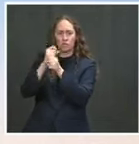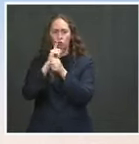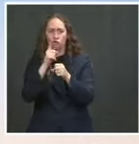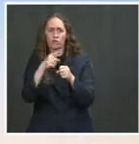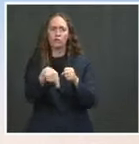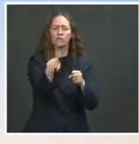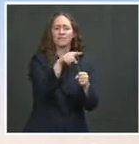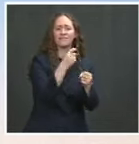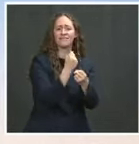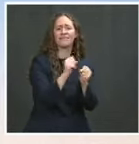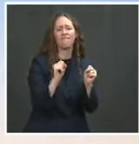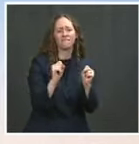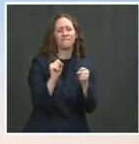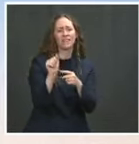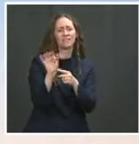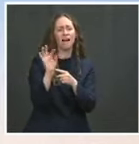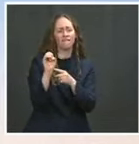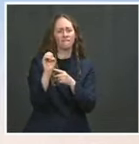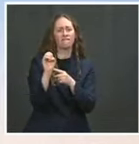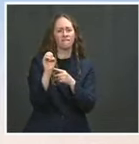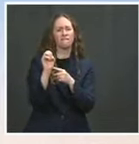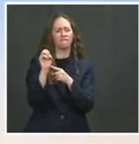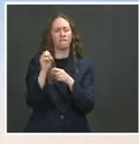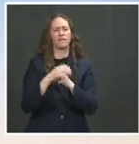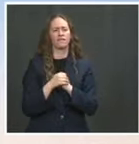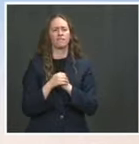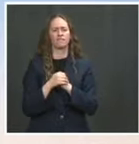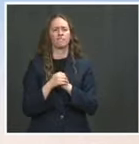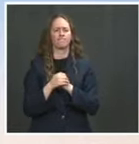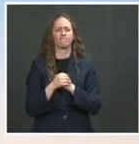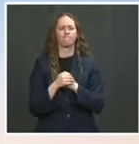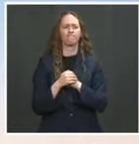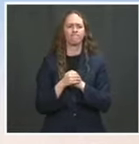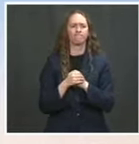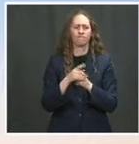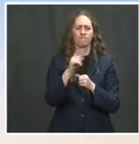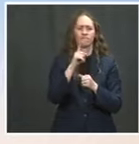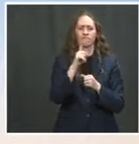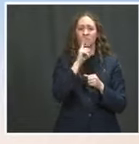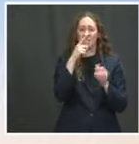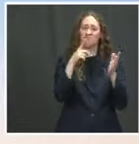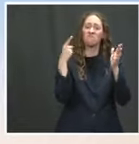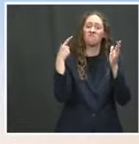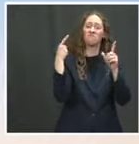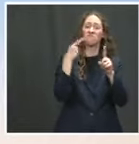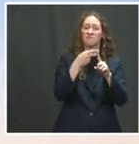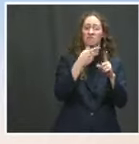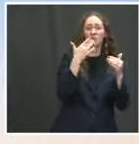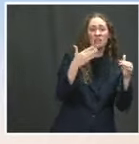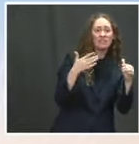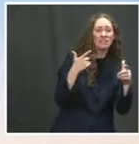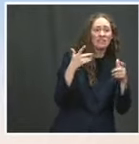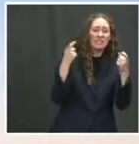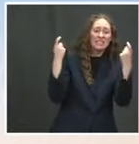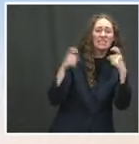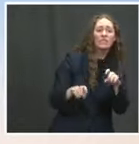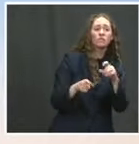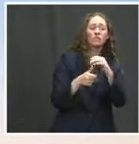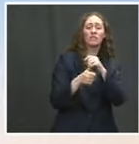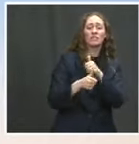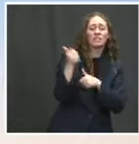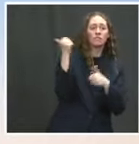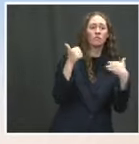why we continue to be very clear that individuals should not make the treacherous journey north and put their lives in the hands of smugglers or others for unsafe